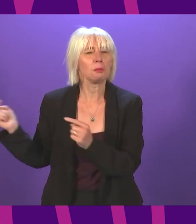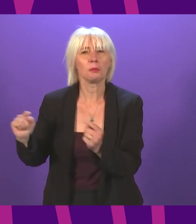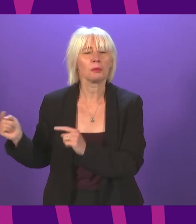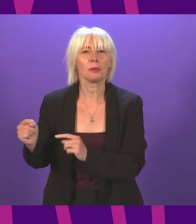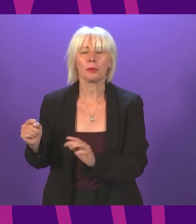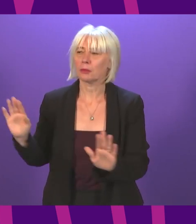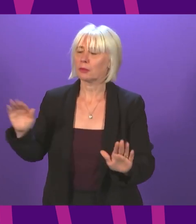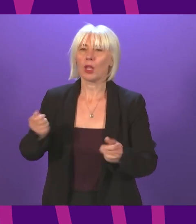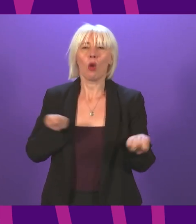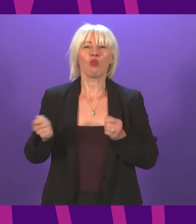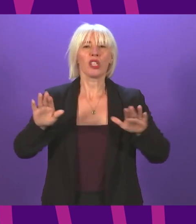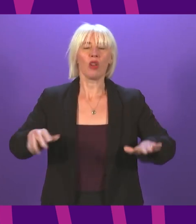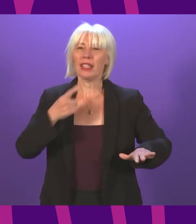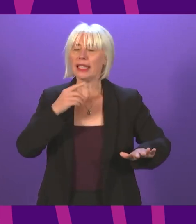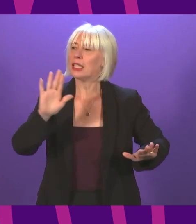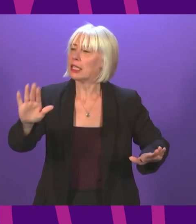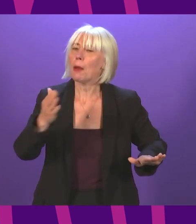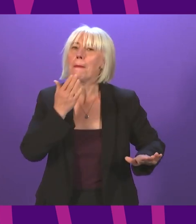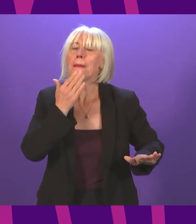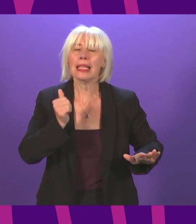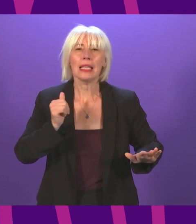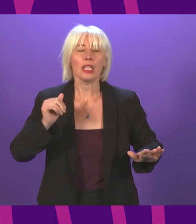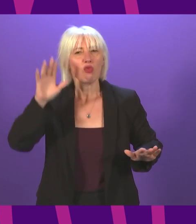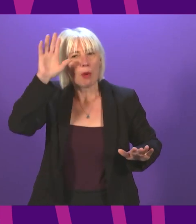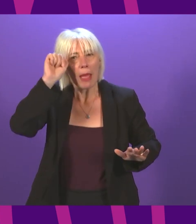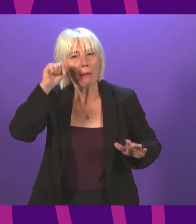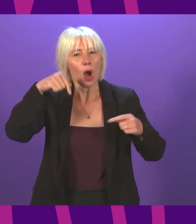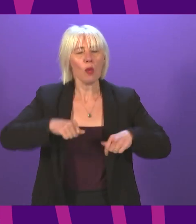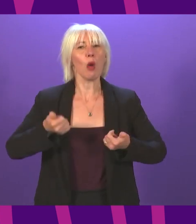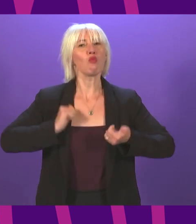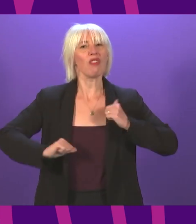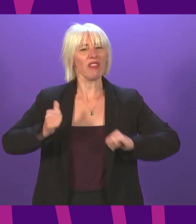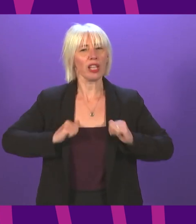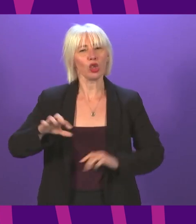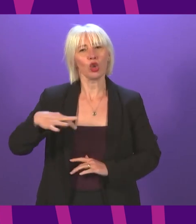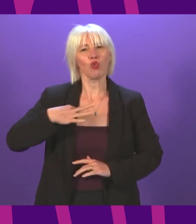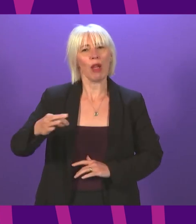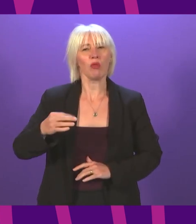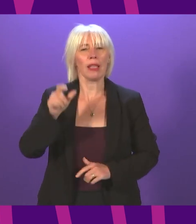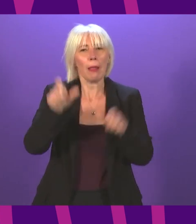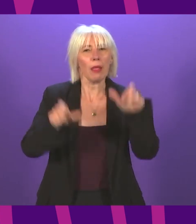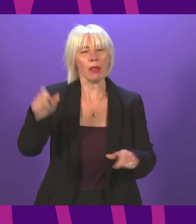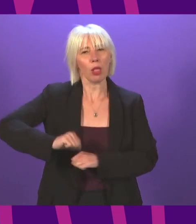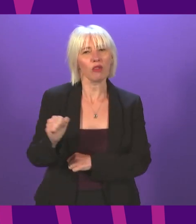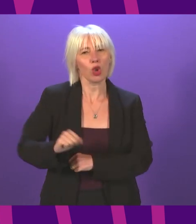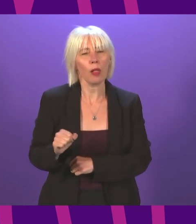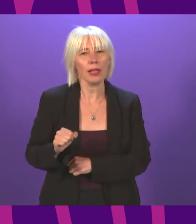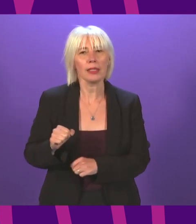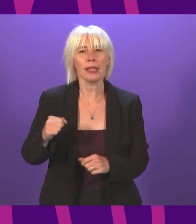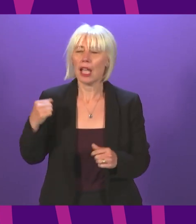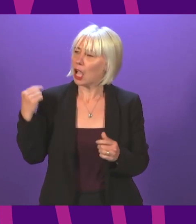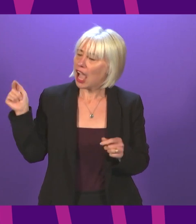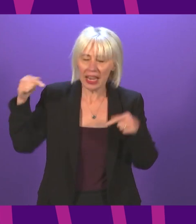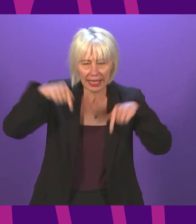if members at all times in this chamber remember that we are privileged to represent the people of Scotland, and that at all times